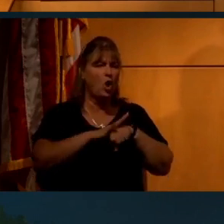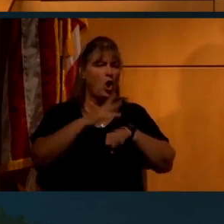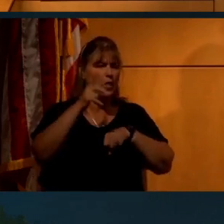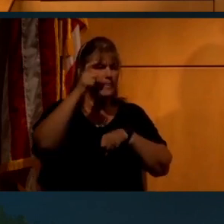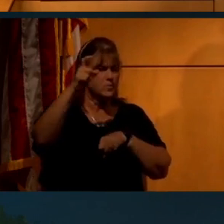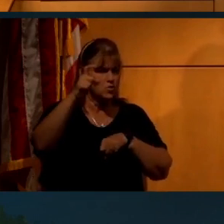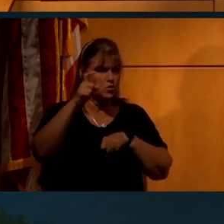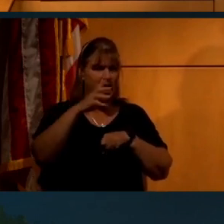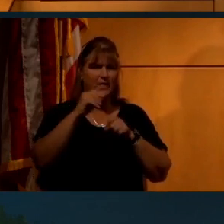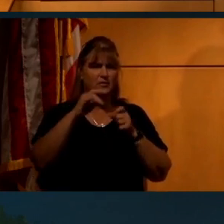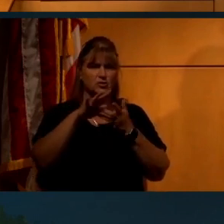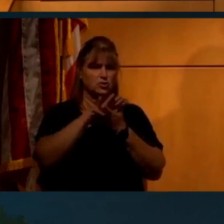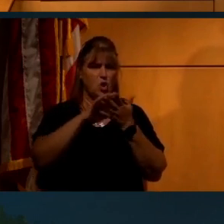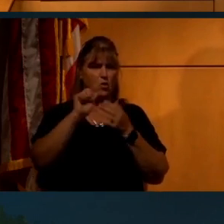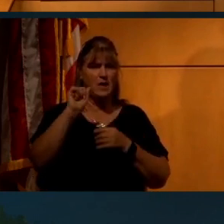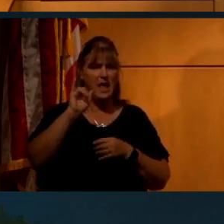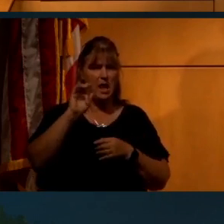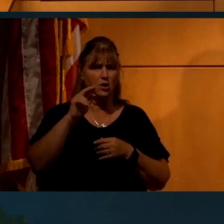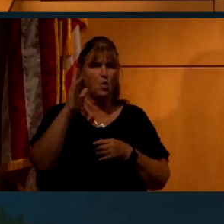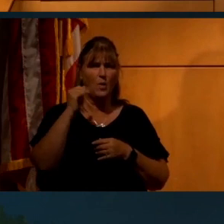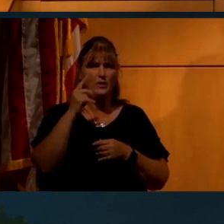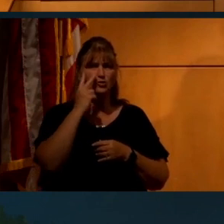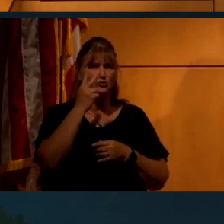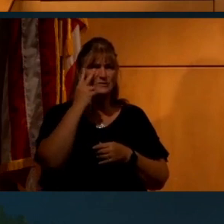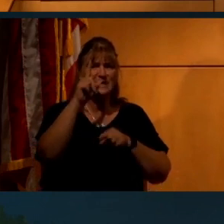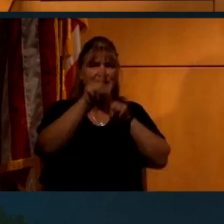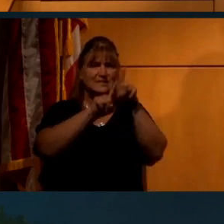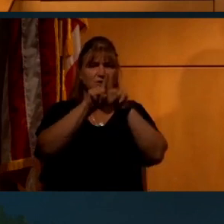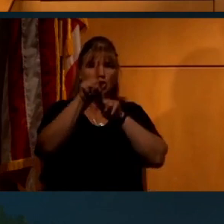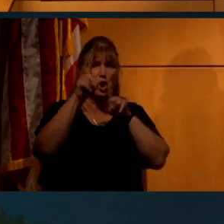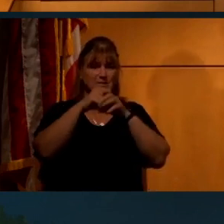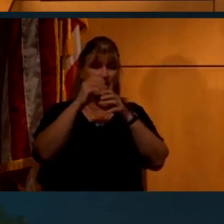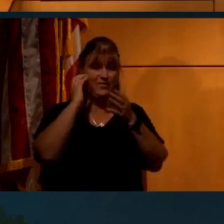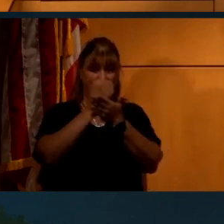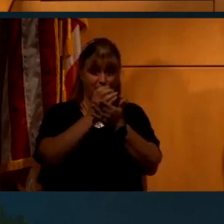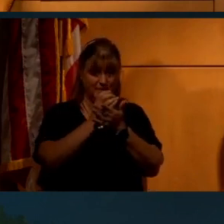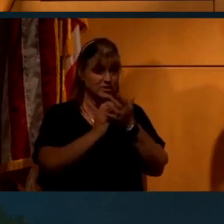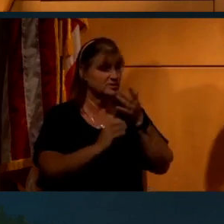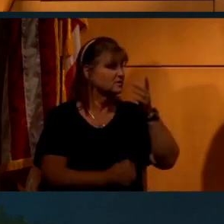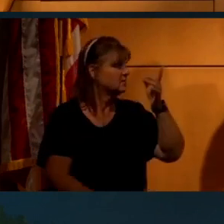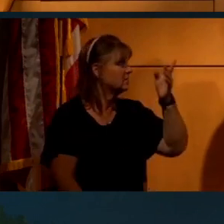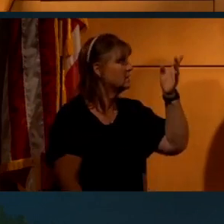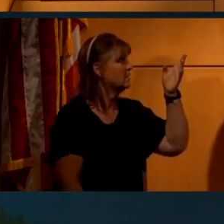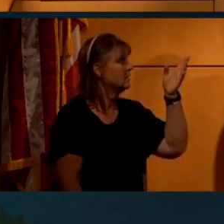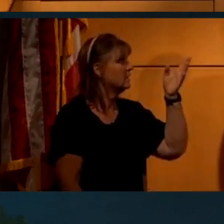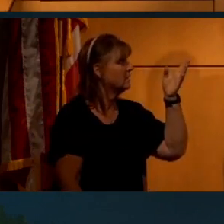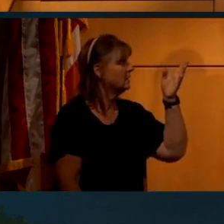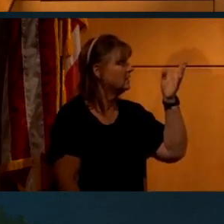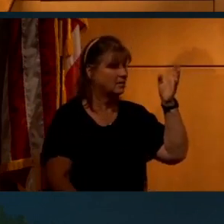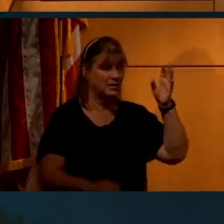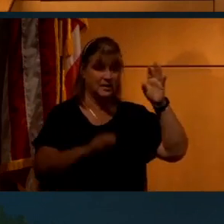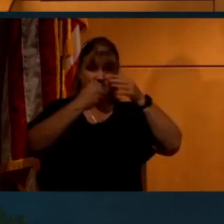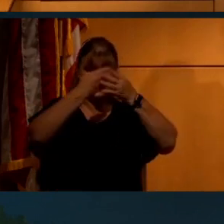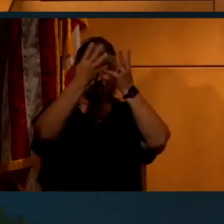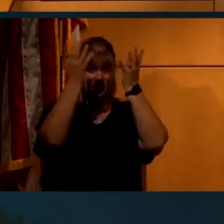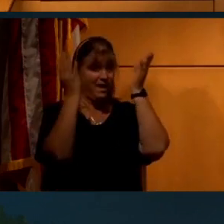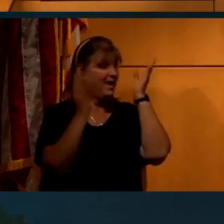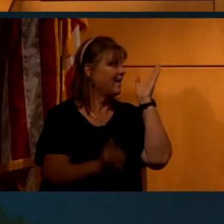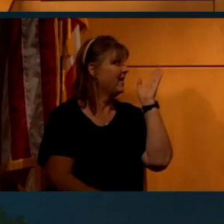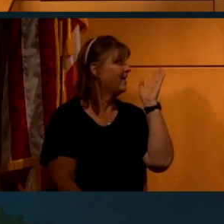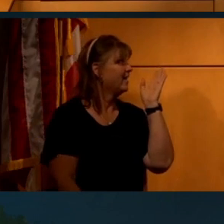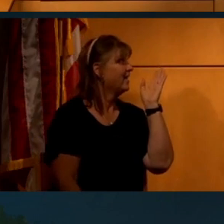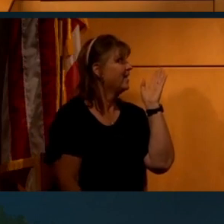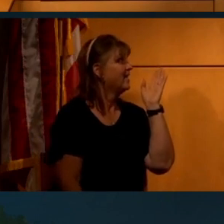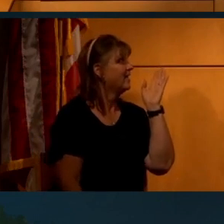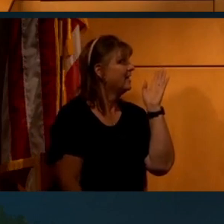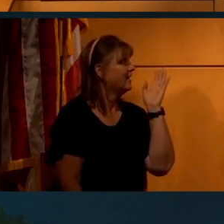and there's no atmosphere, why don't you see stars in the images? And, you know, sure enough, you look in the sky. Let's see. This may be too